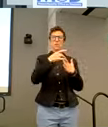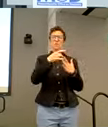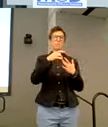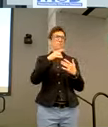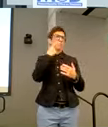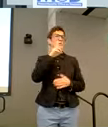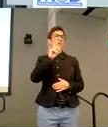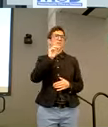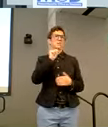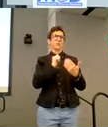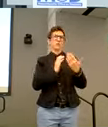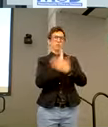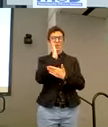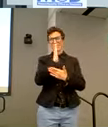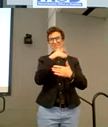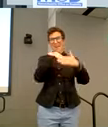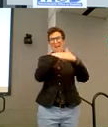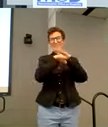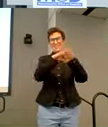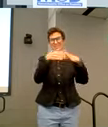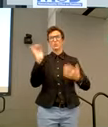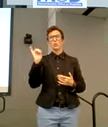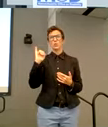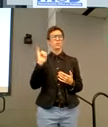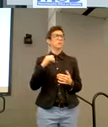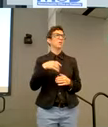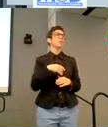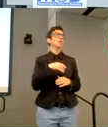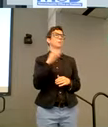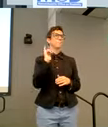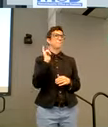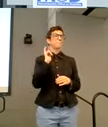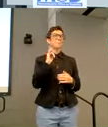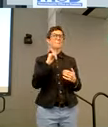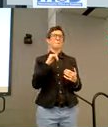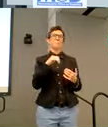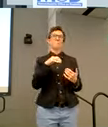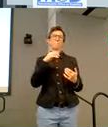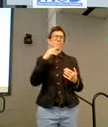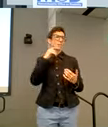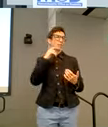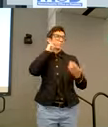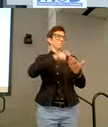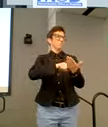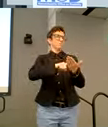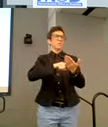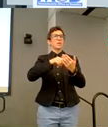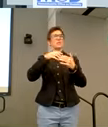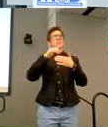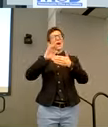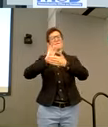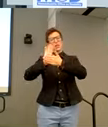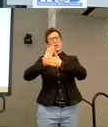rights and access. And also that we, that we wanted to dedicate the video to Tom,